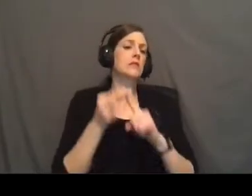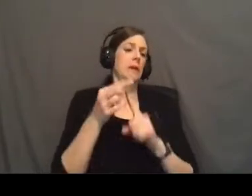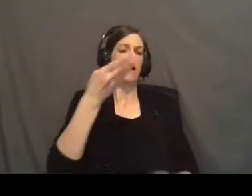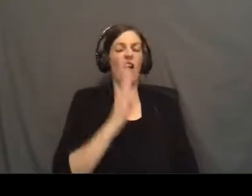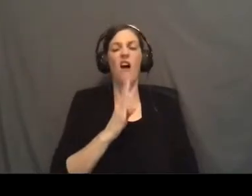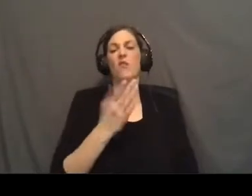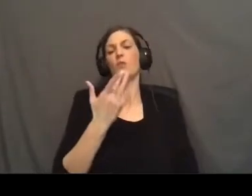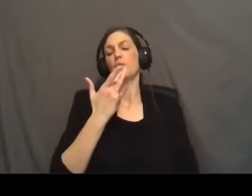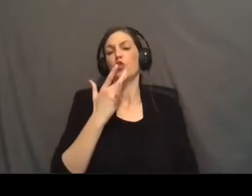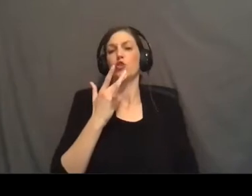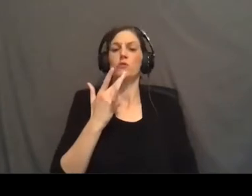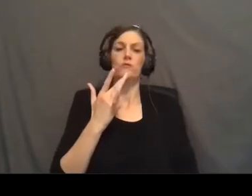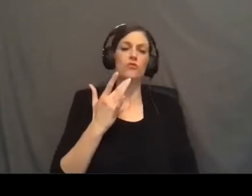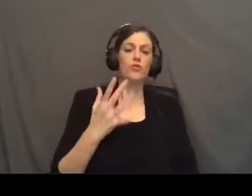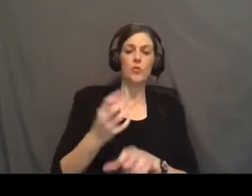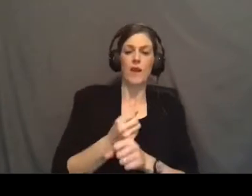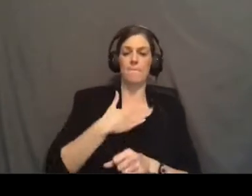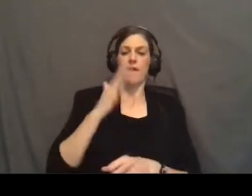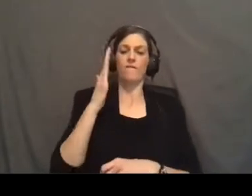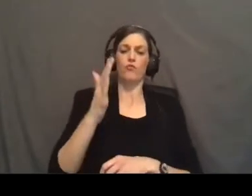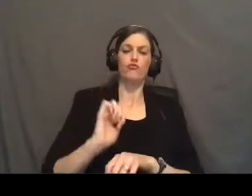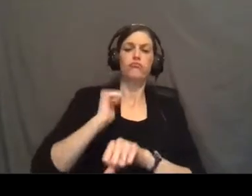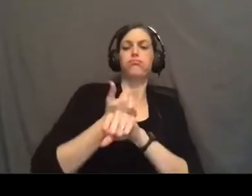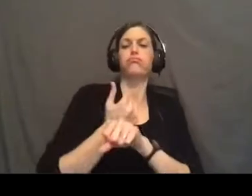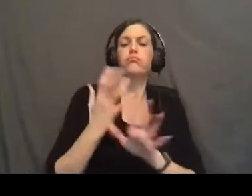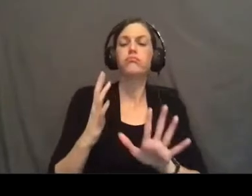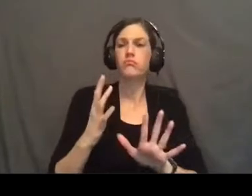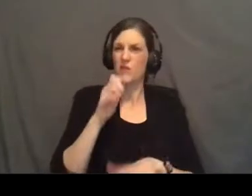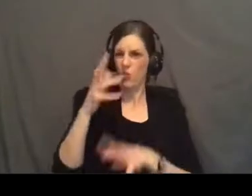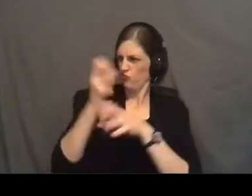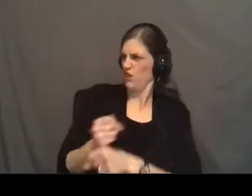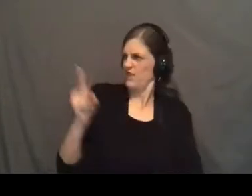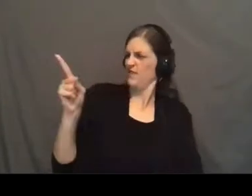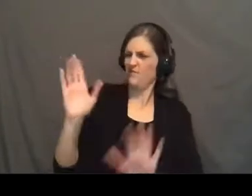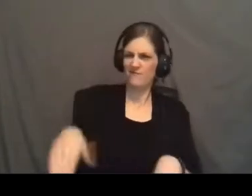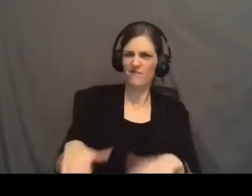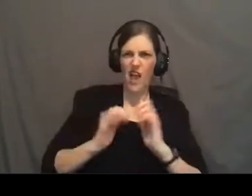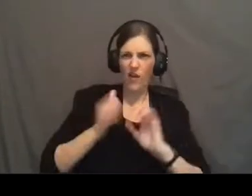secure our own future. We don't trust always what He says. How can we trust Him?